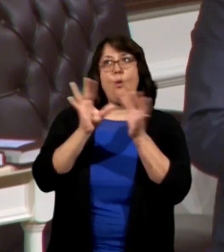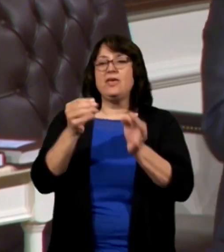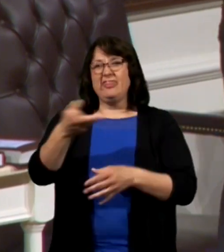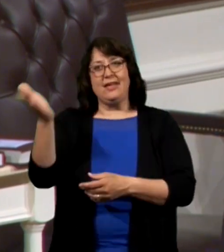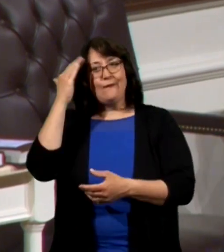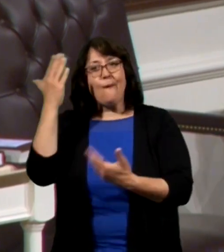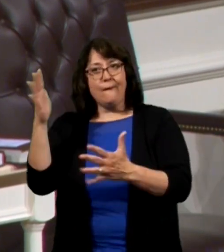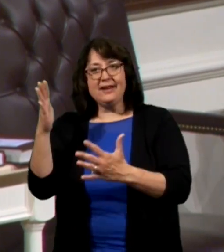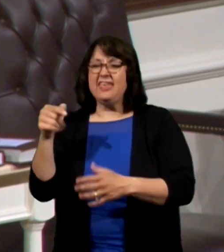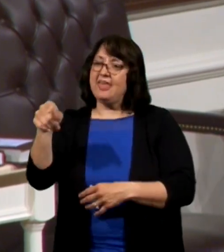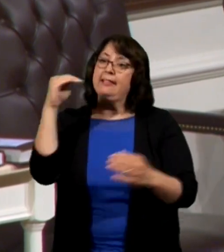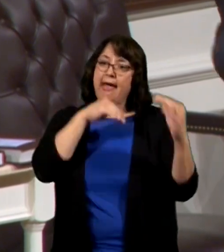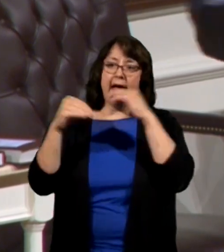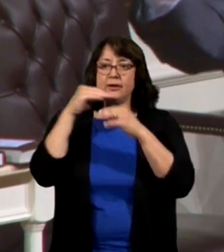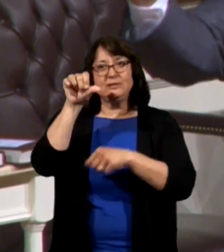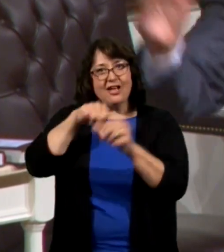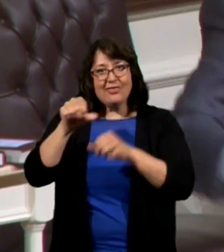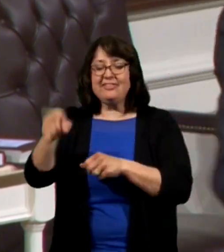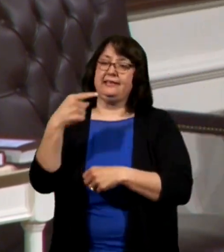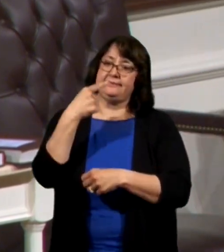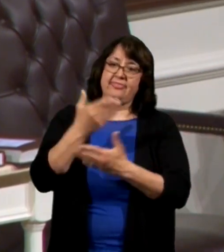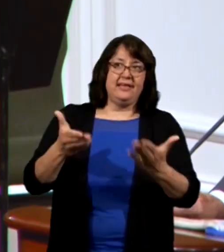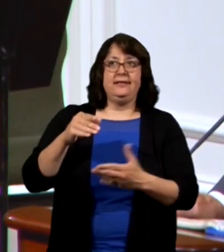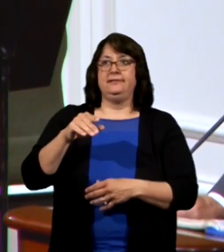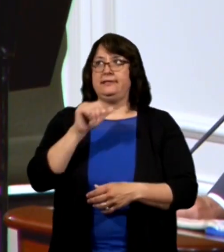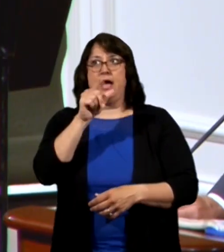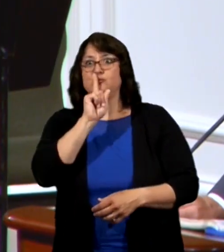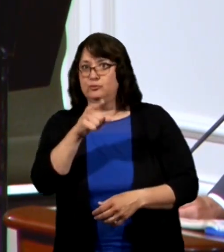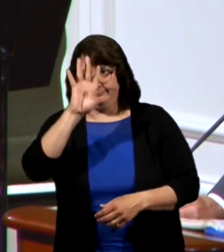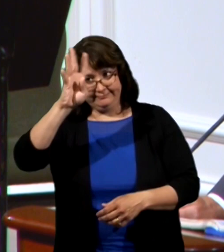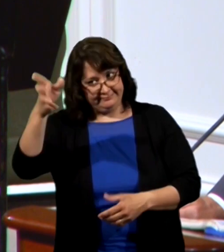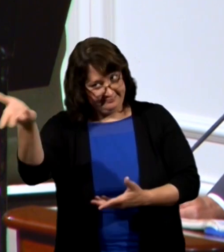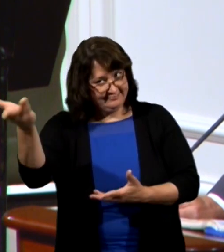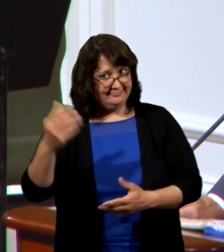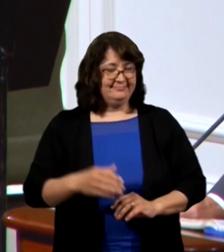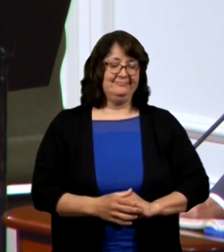they have lied to each other said things that never happened